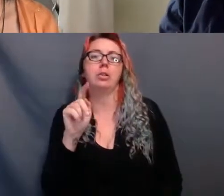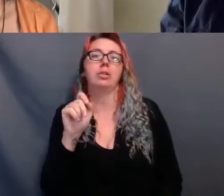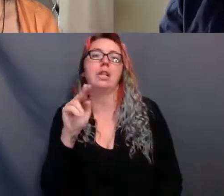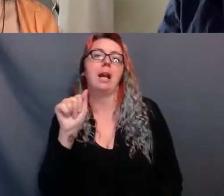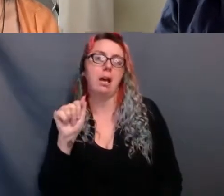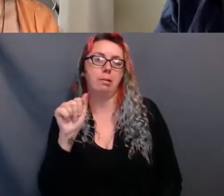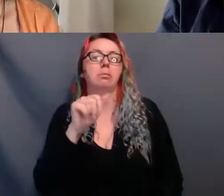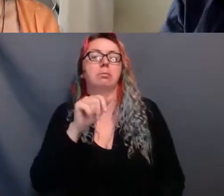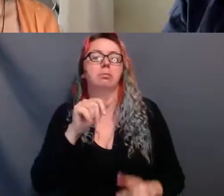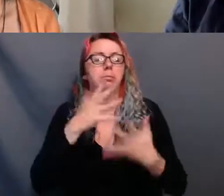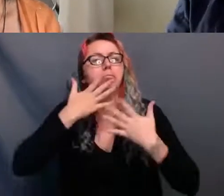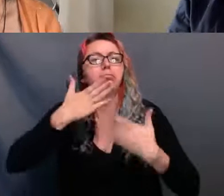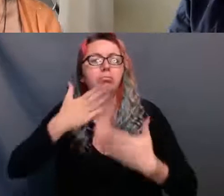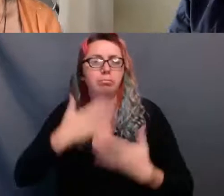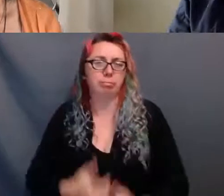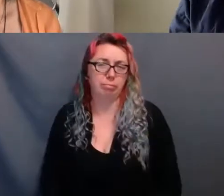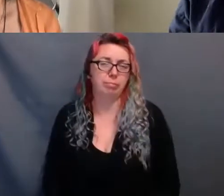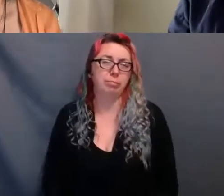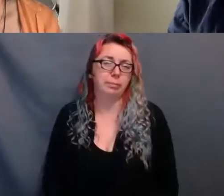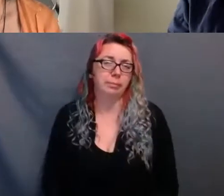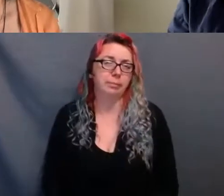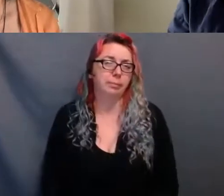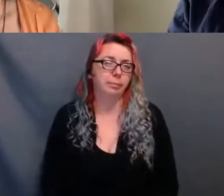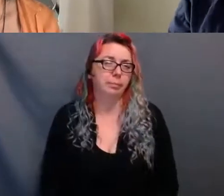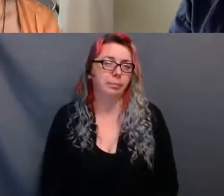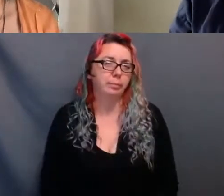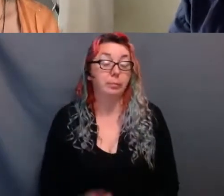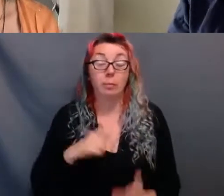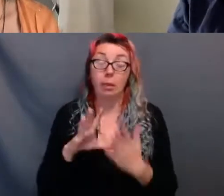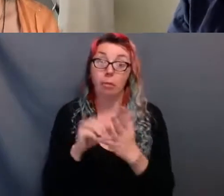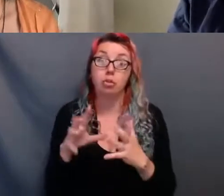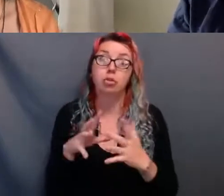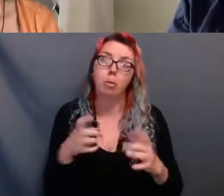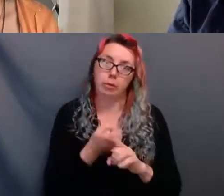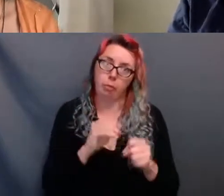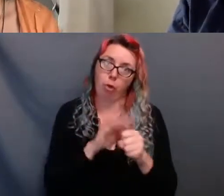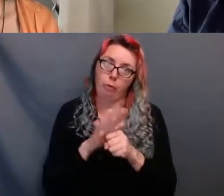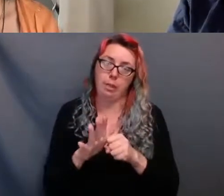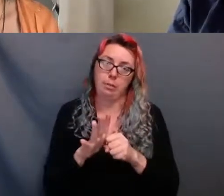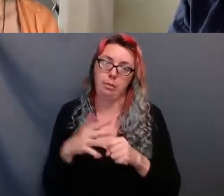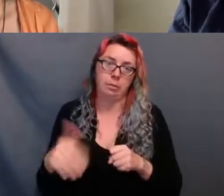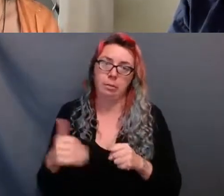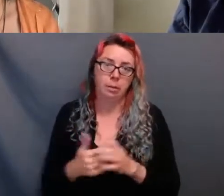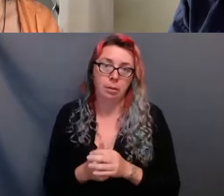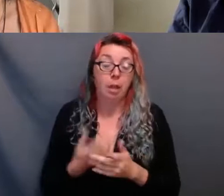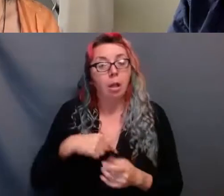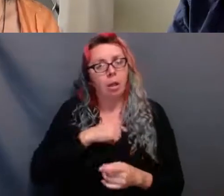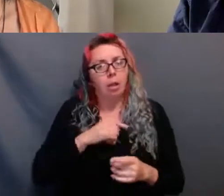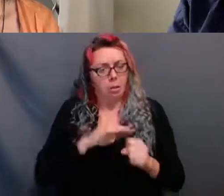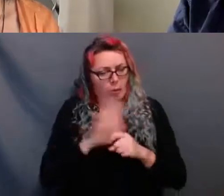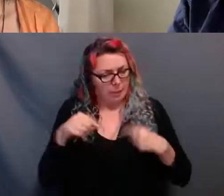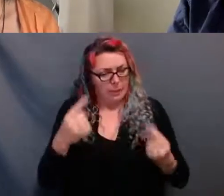This pandemic has been a teacher. It has taught us so much. It has shown what we are capable of and